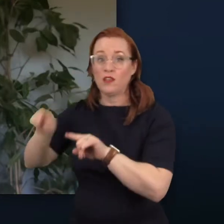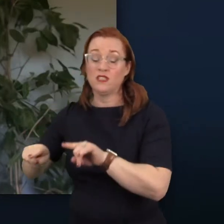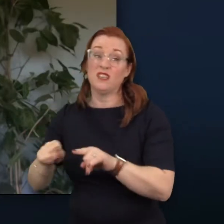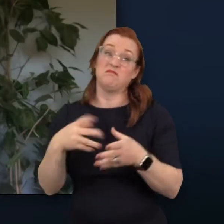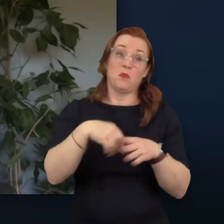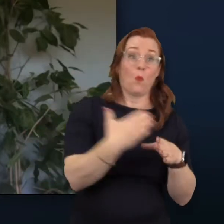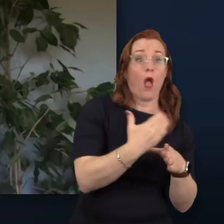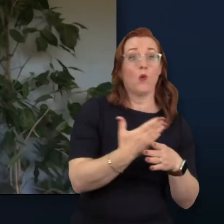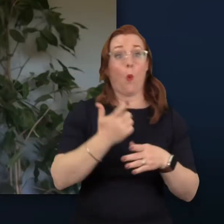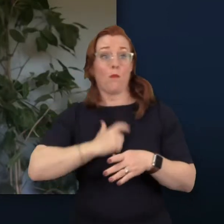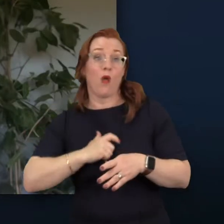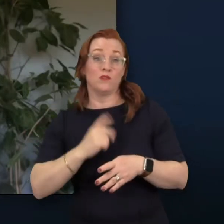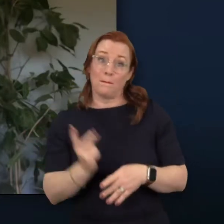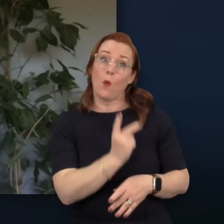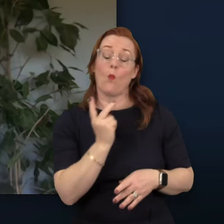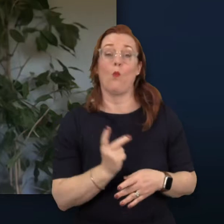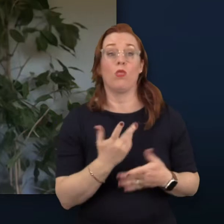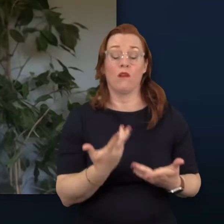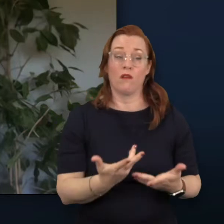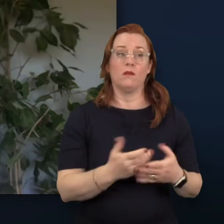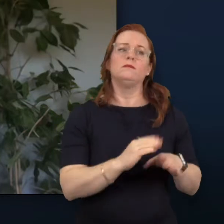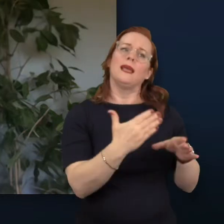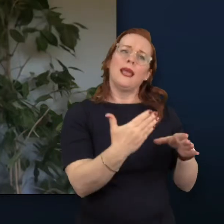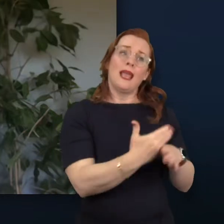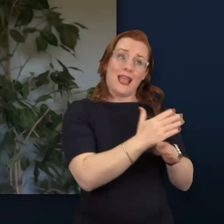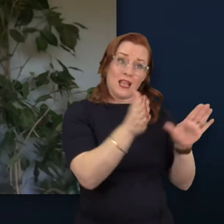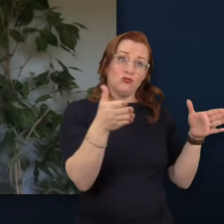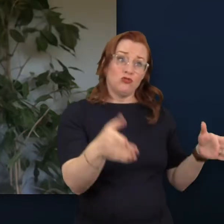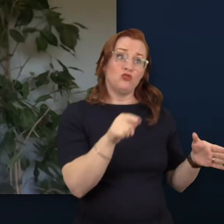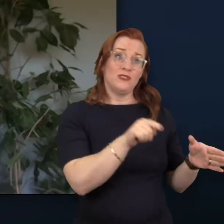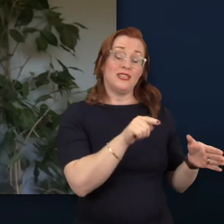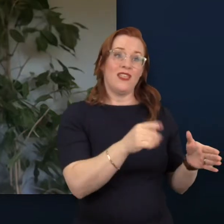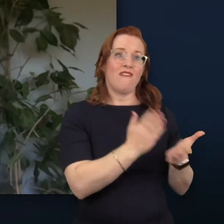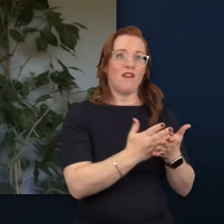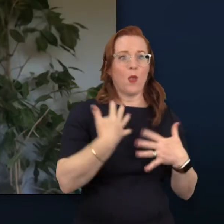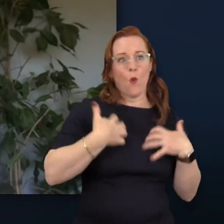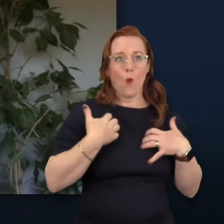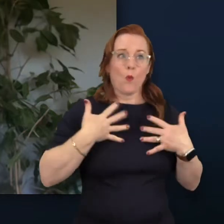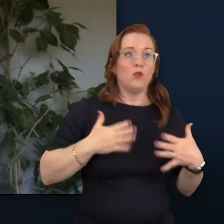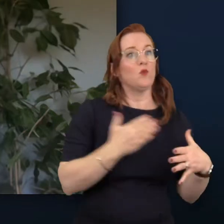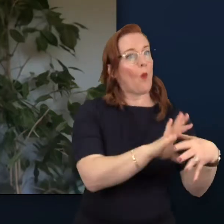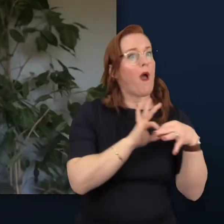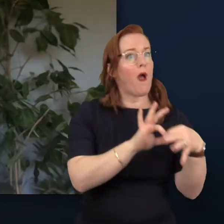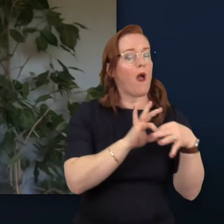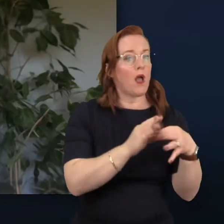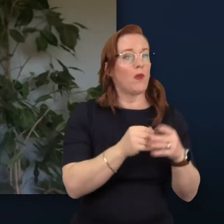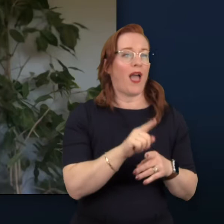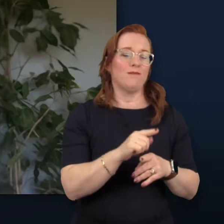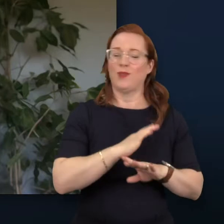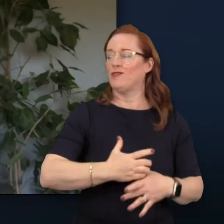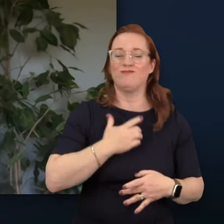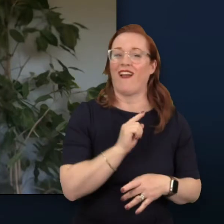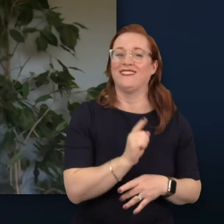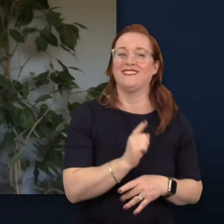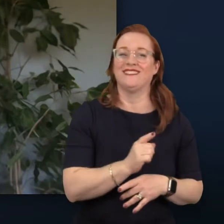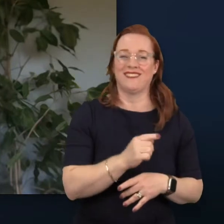or personally. Although the industry, their readiness to collaborate and to engage has not surprised us